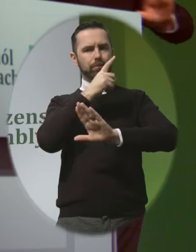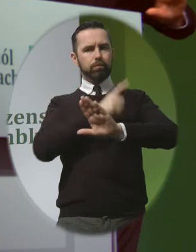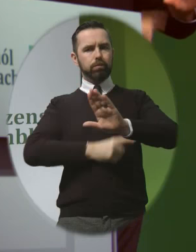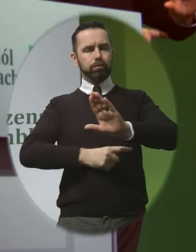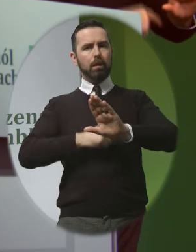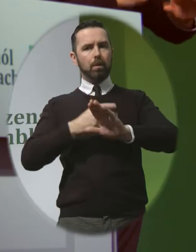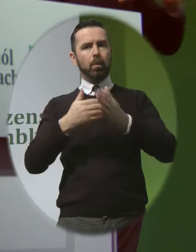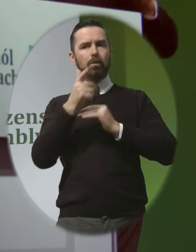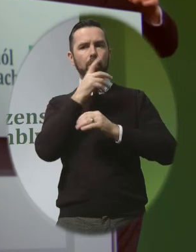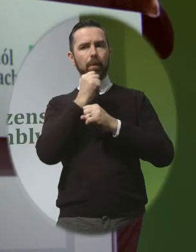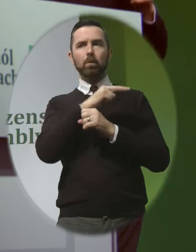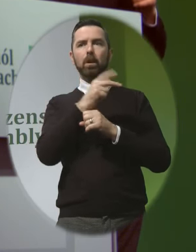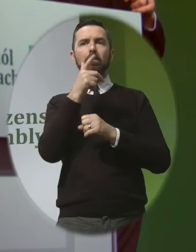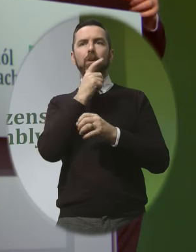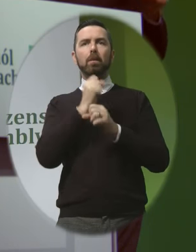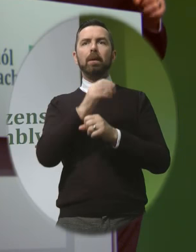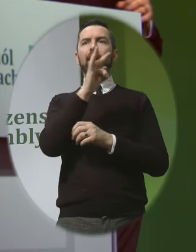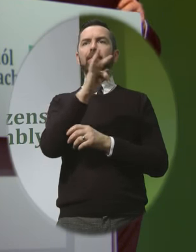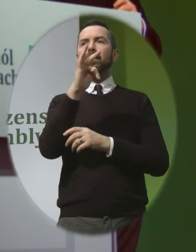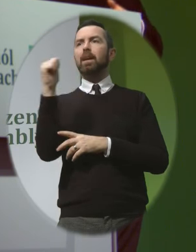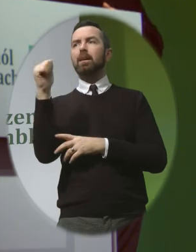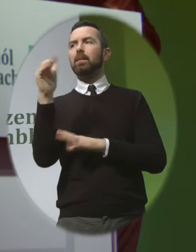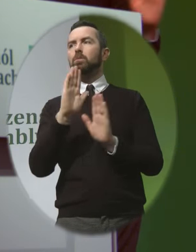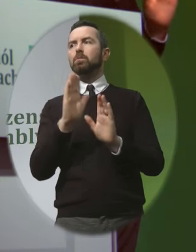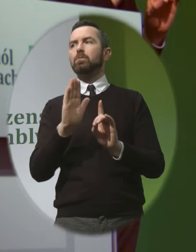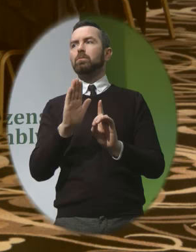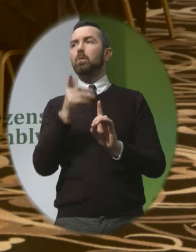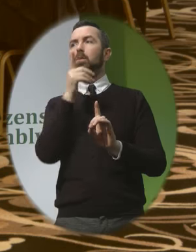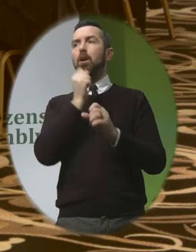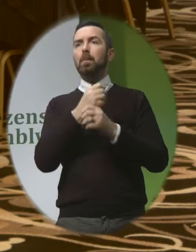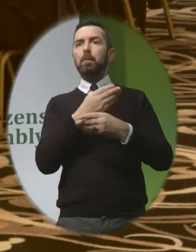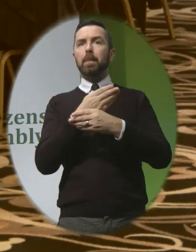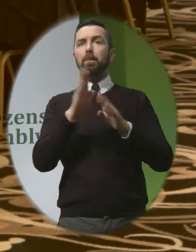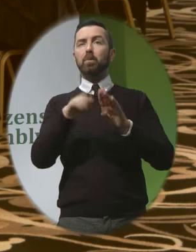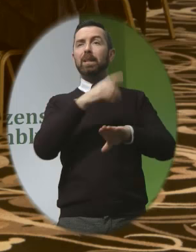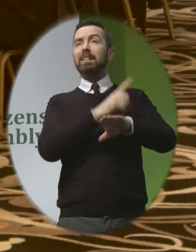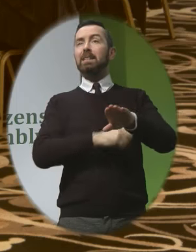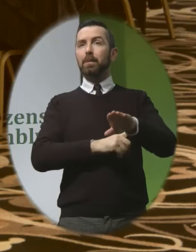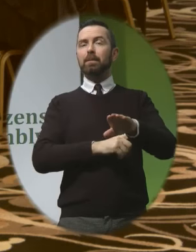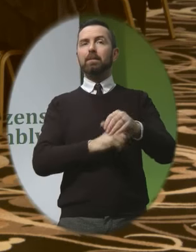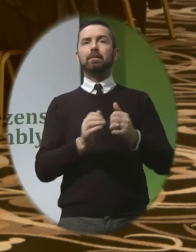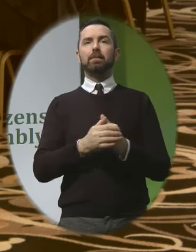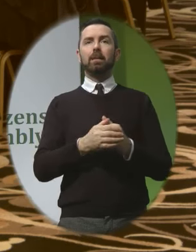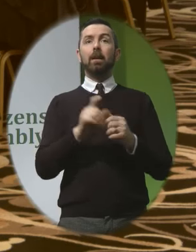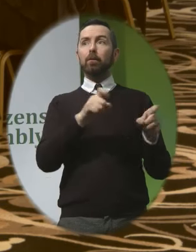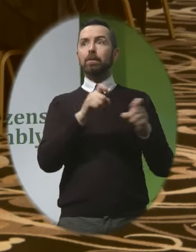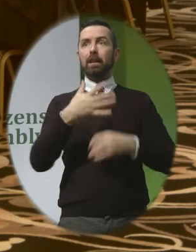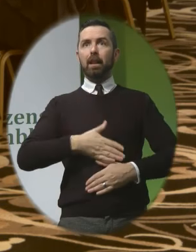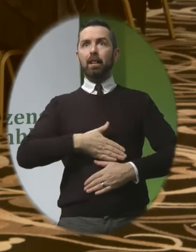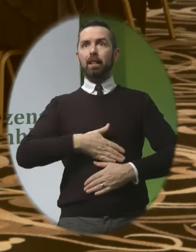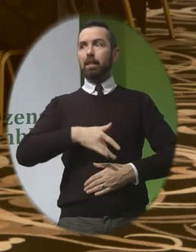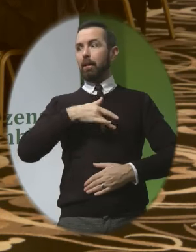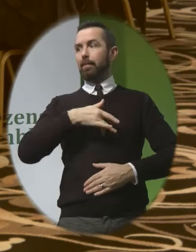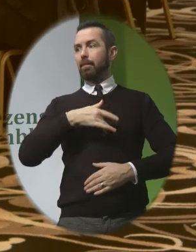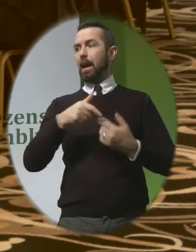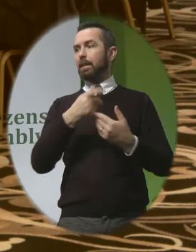so we're not talking about a fatal abnormality these babies are alive and kicking at the time of diagnosis is there something